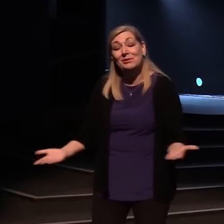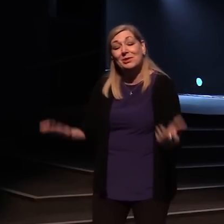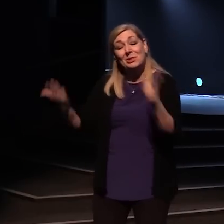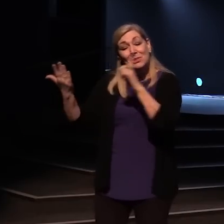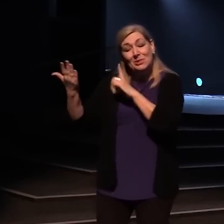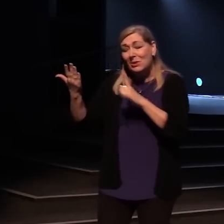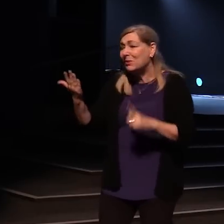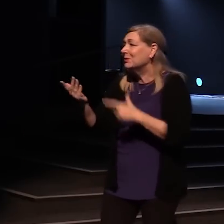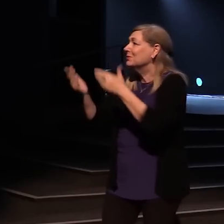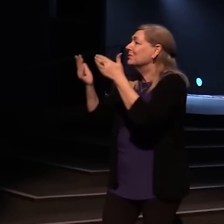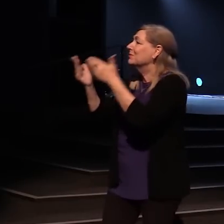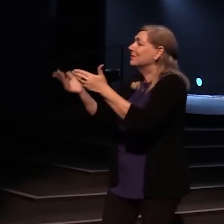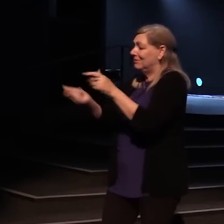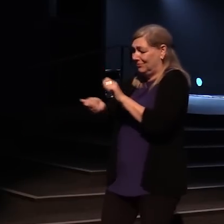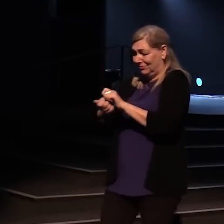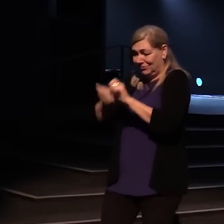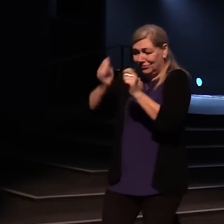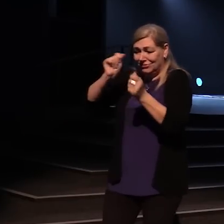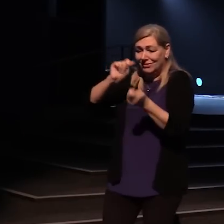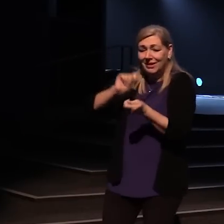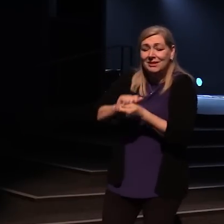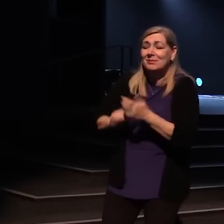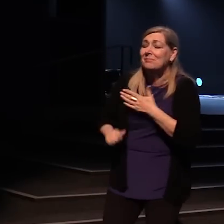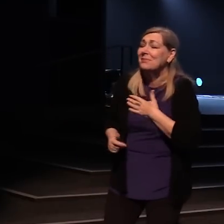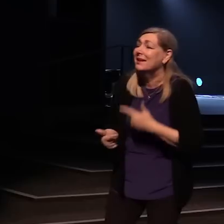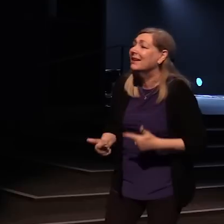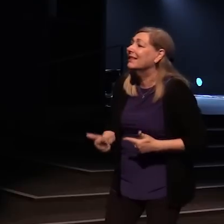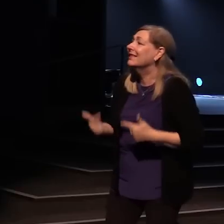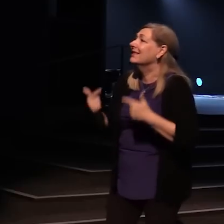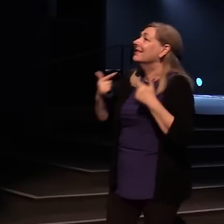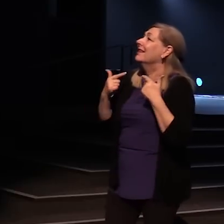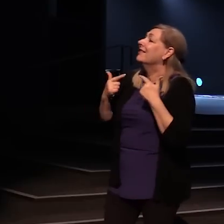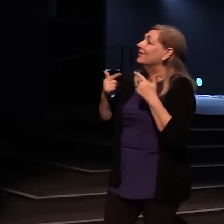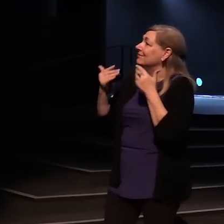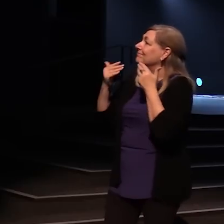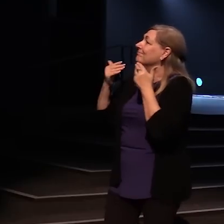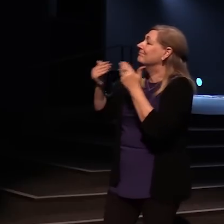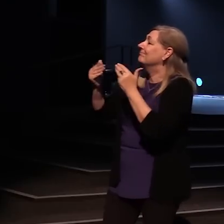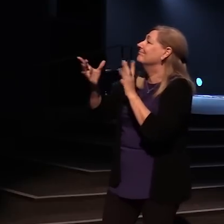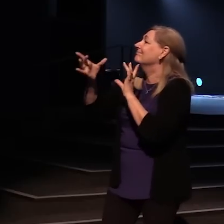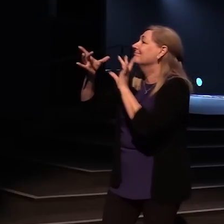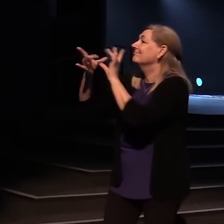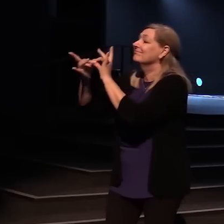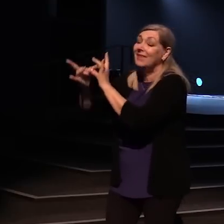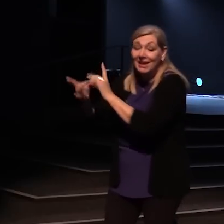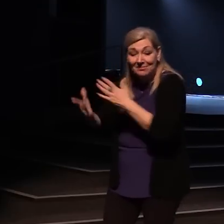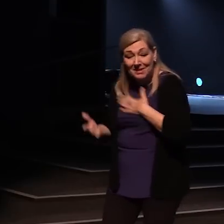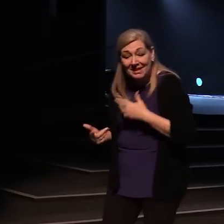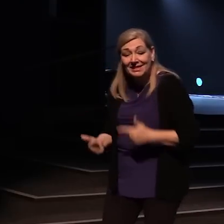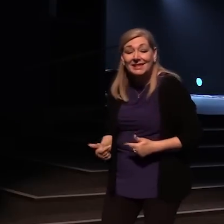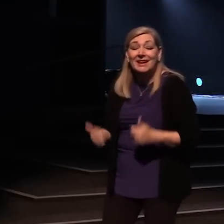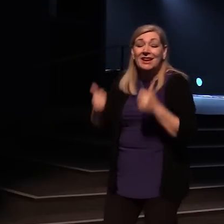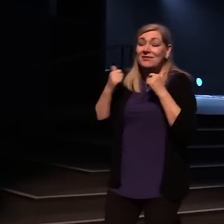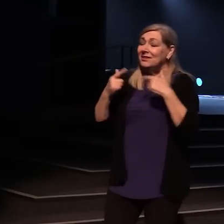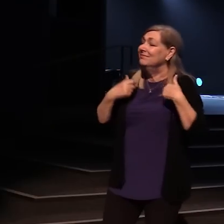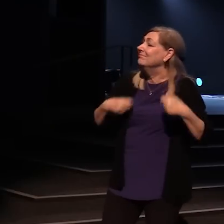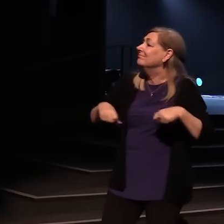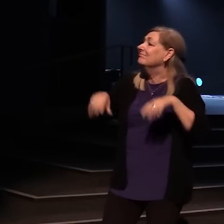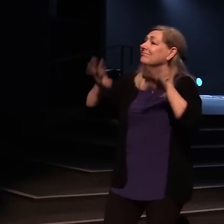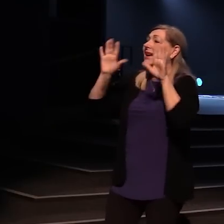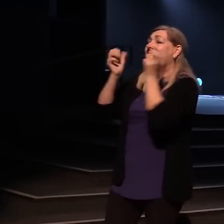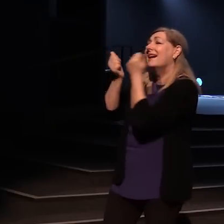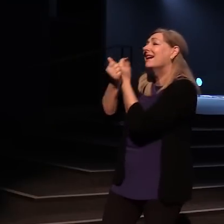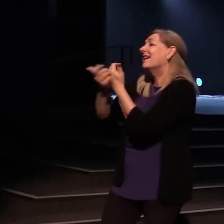Lord, have your way in me My life laid down, I